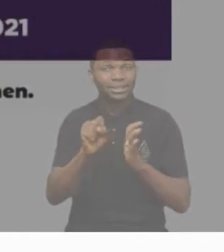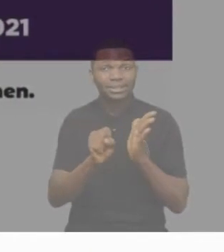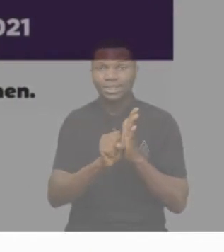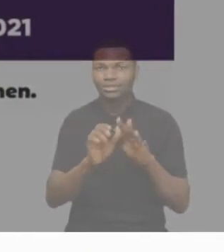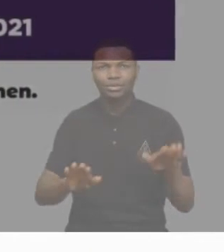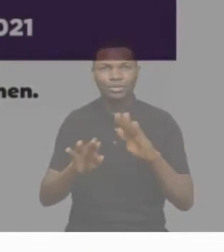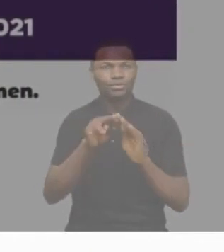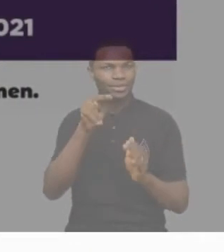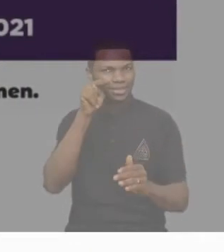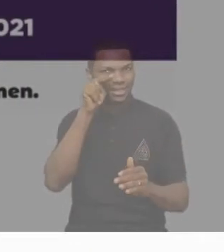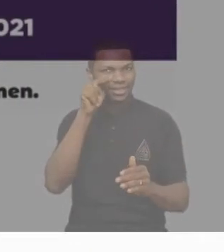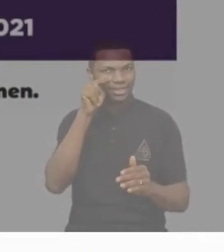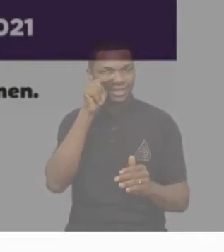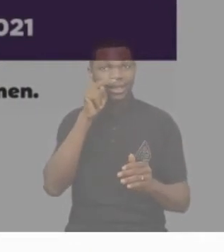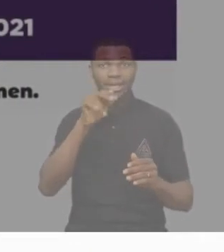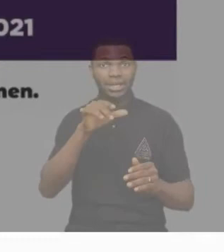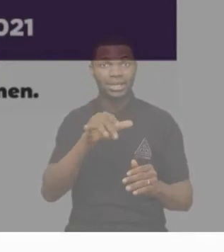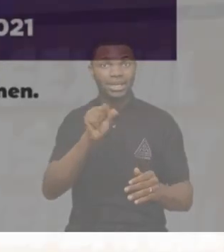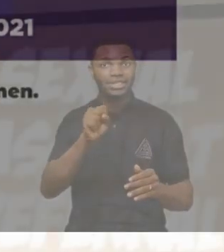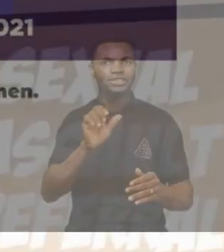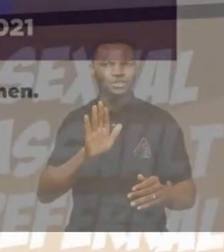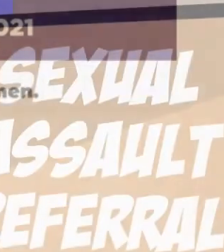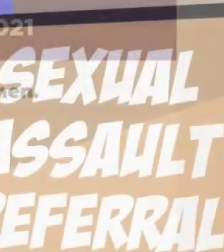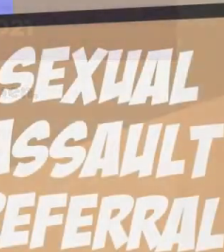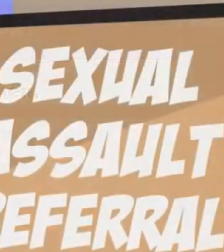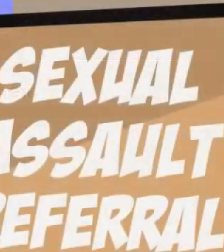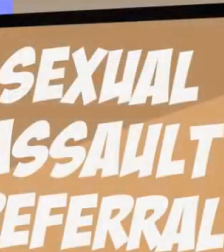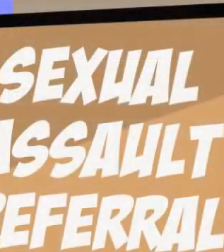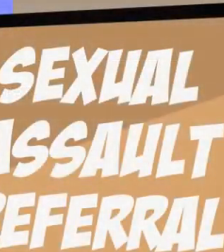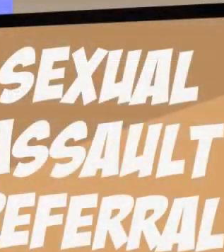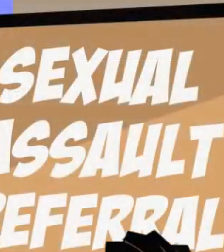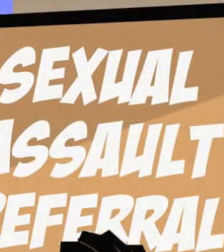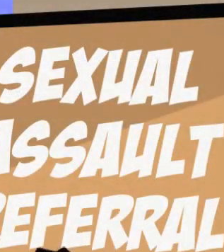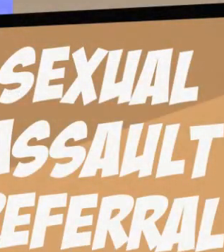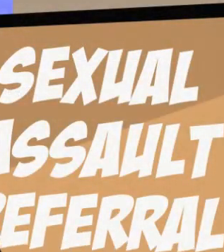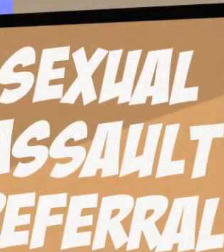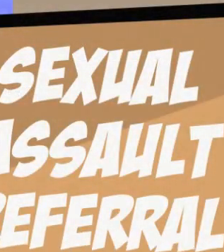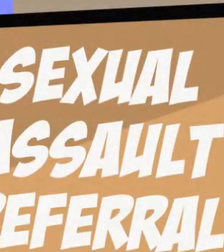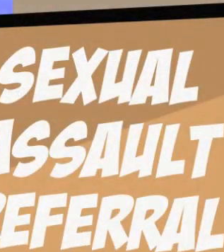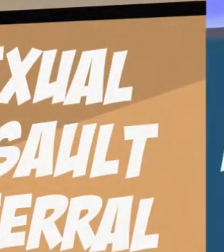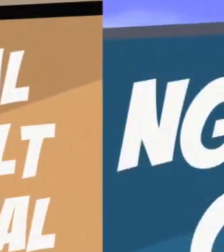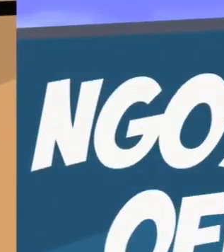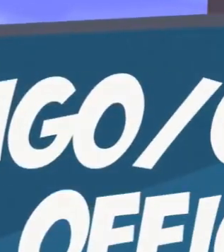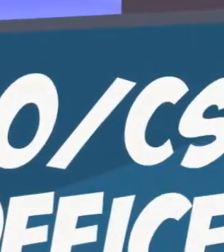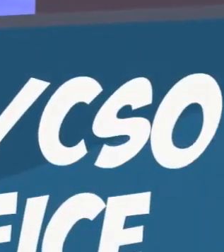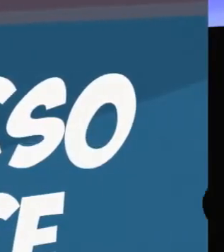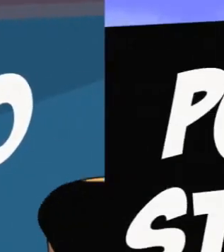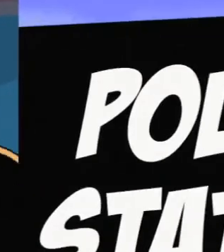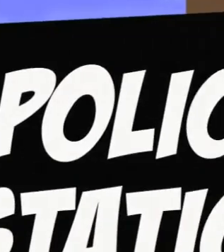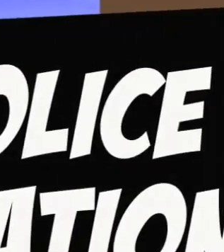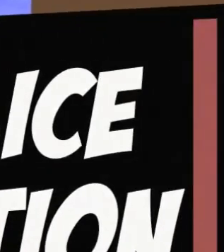even day your state take action today to prevent and stop violence to your community